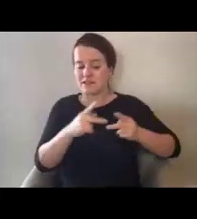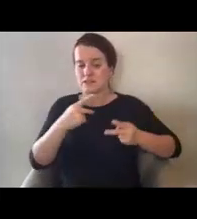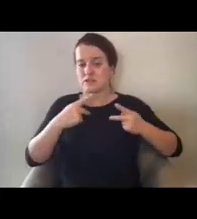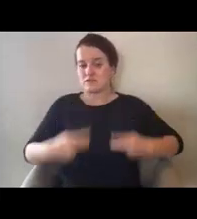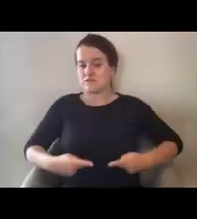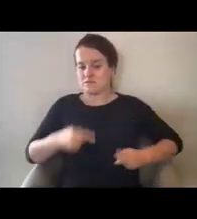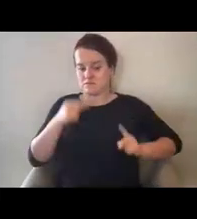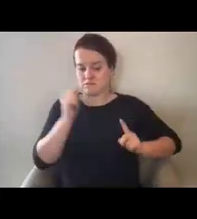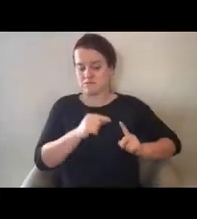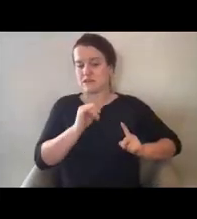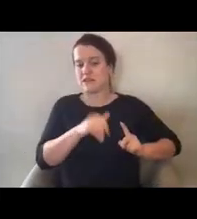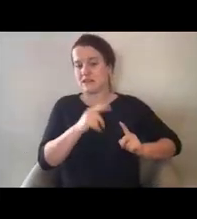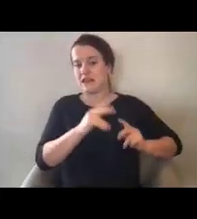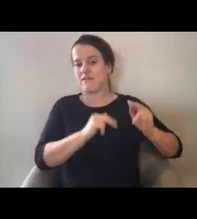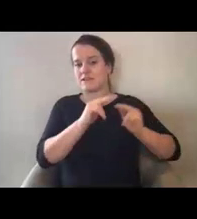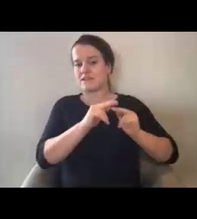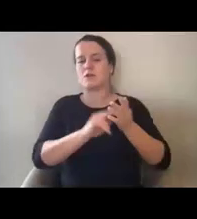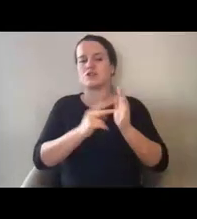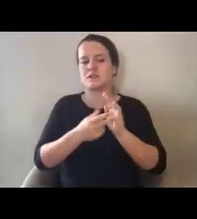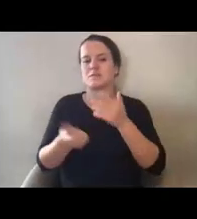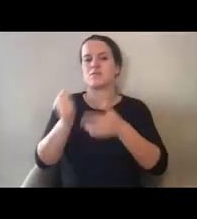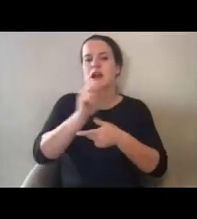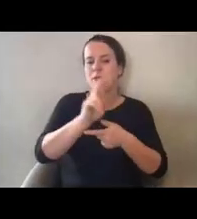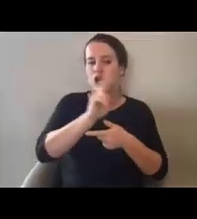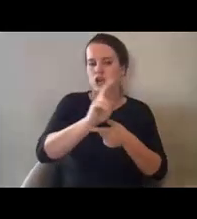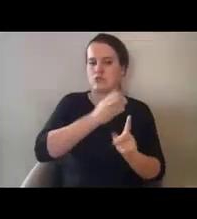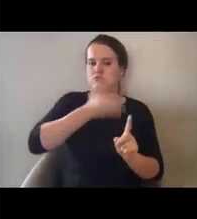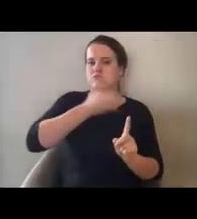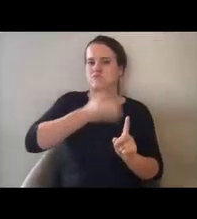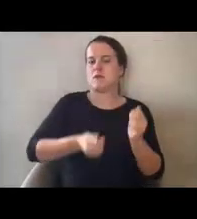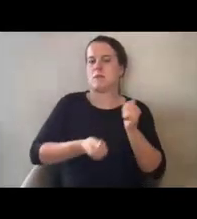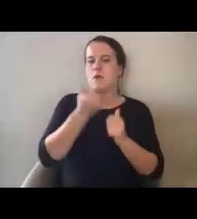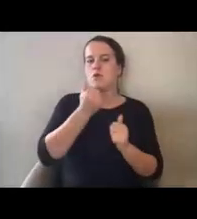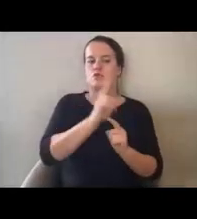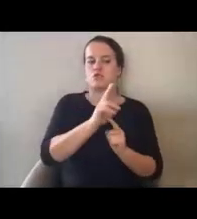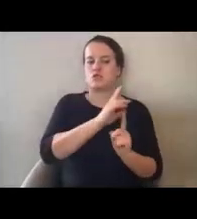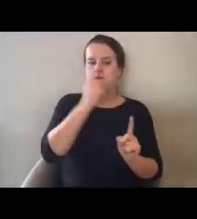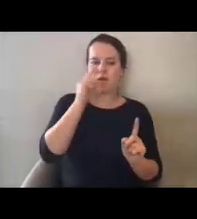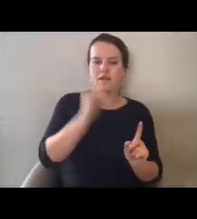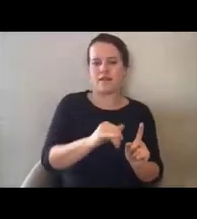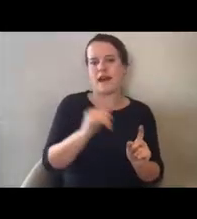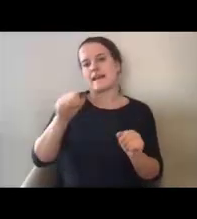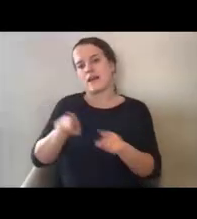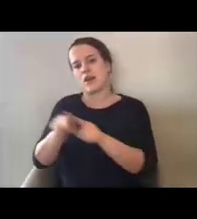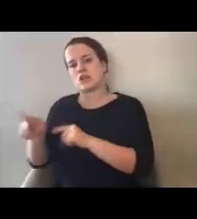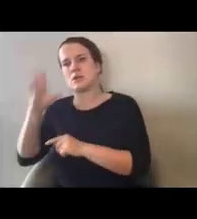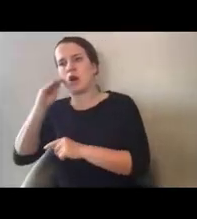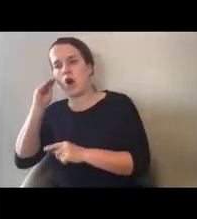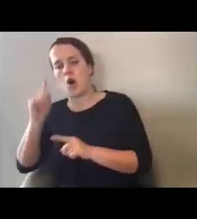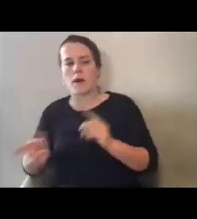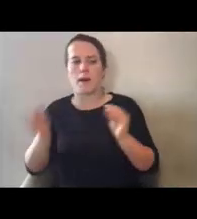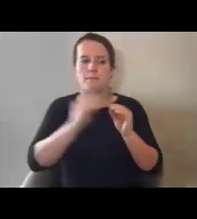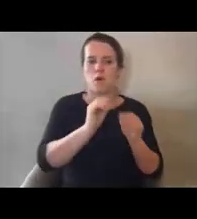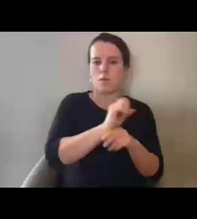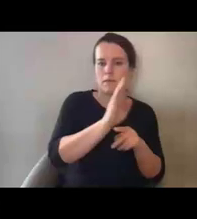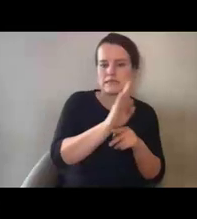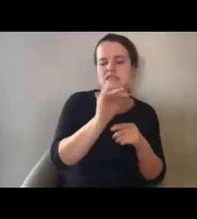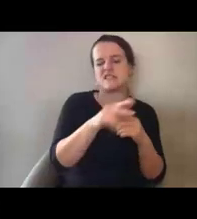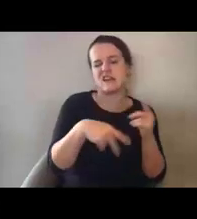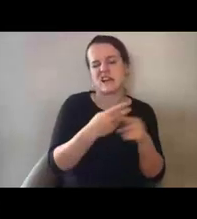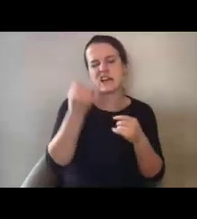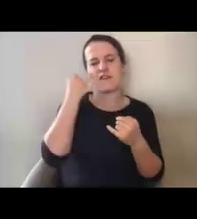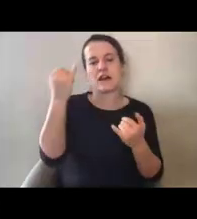that facility. That's what we mean by primary use and primary ownership. However, those considerations were waived for COVID-19.